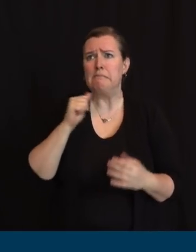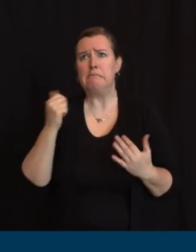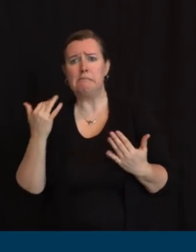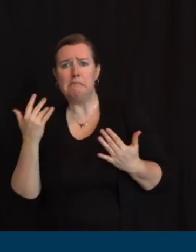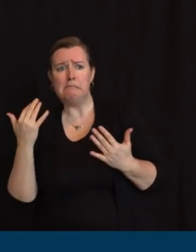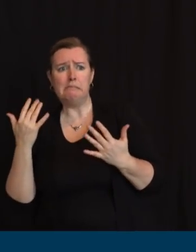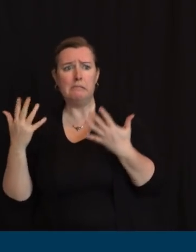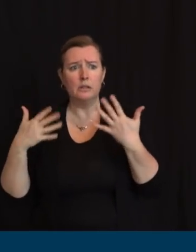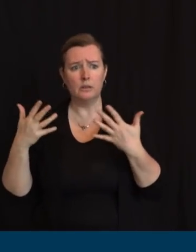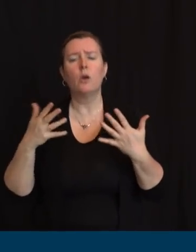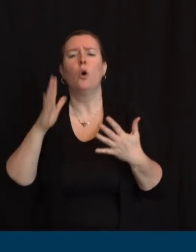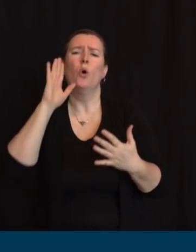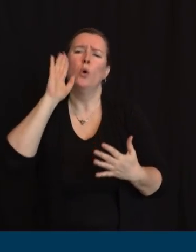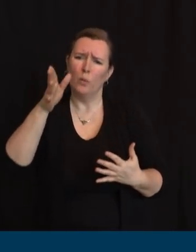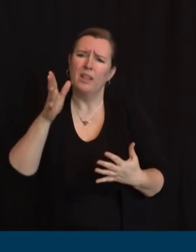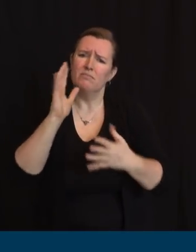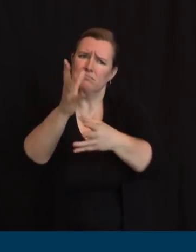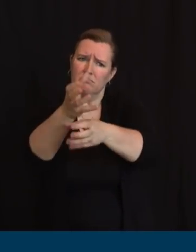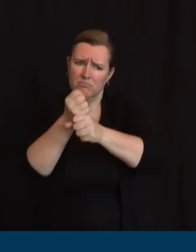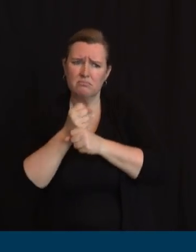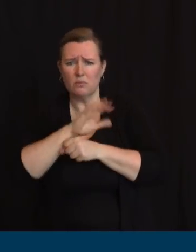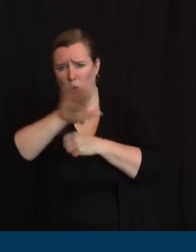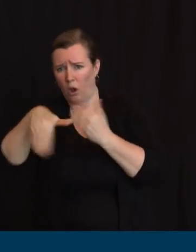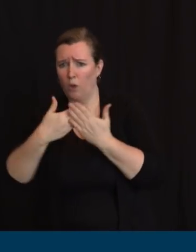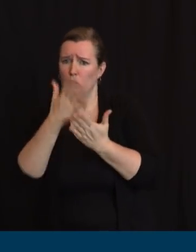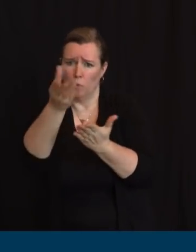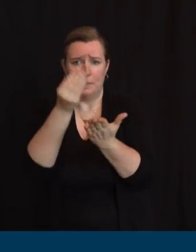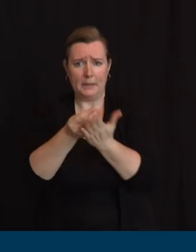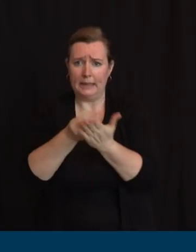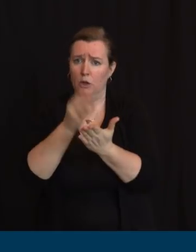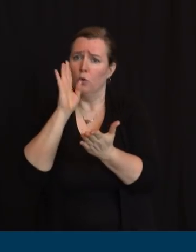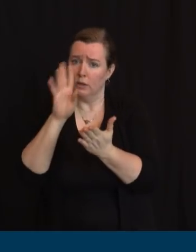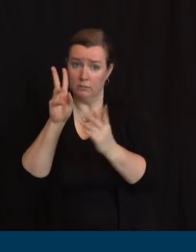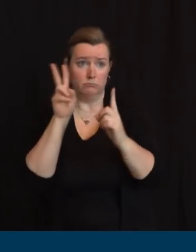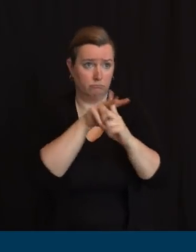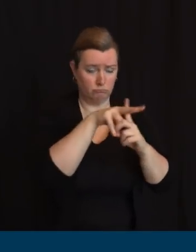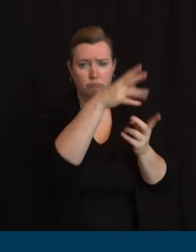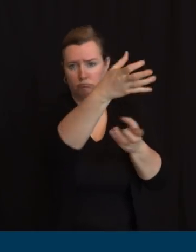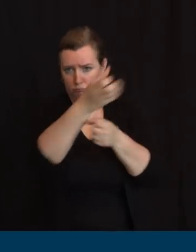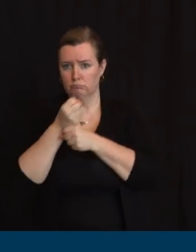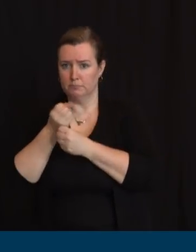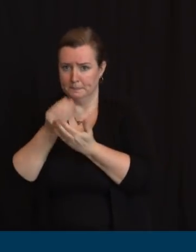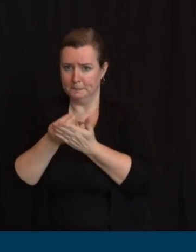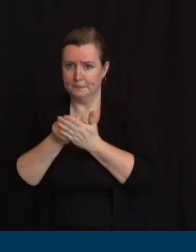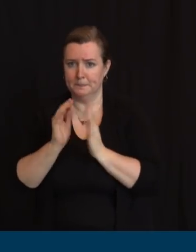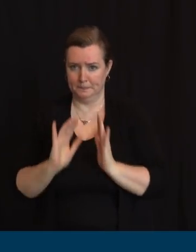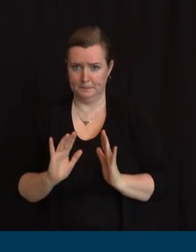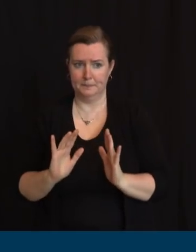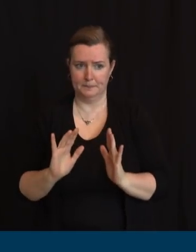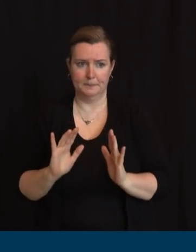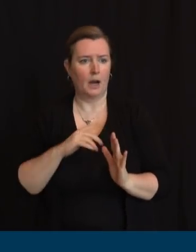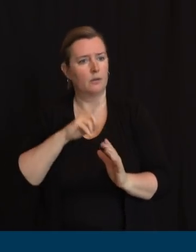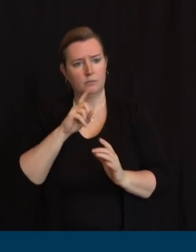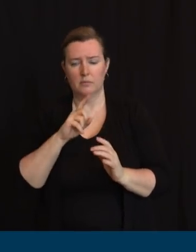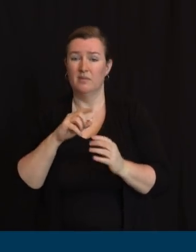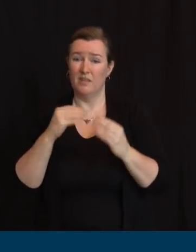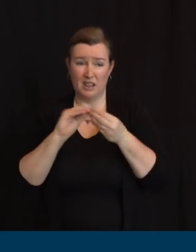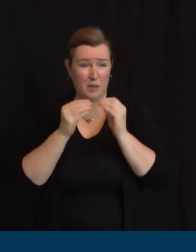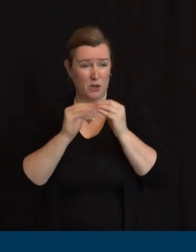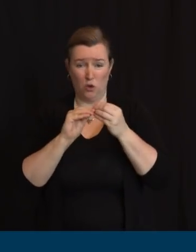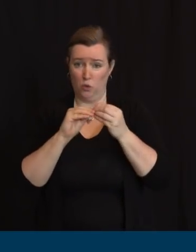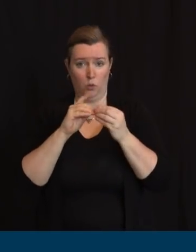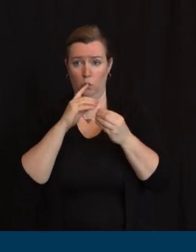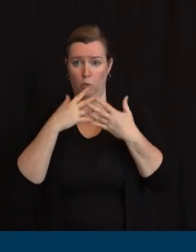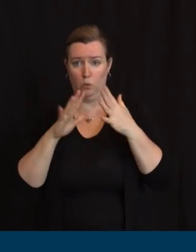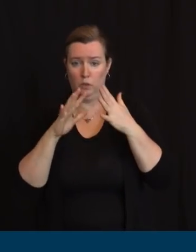The staff at the Department of Labor are dealing with literally unprecedented volumes of applications. By the way, you ask me, what is